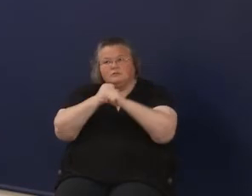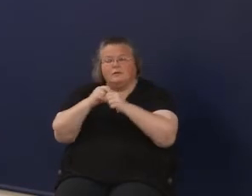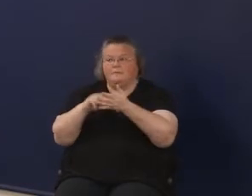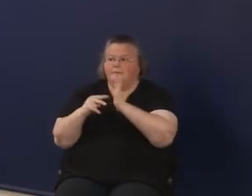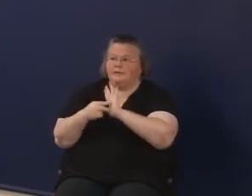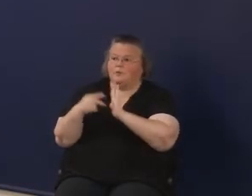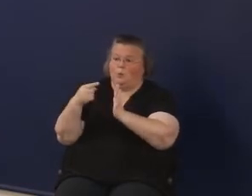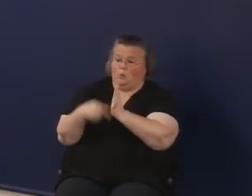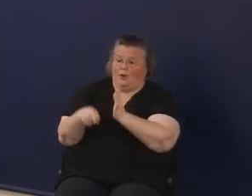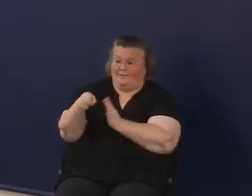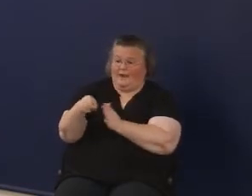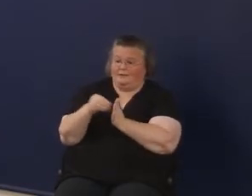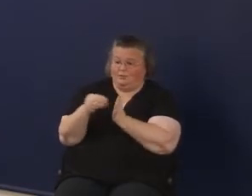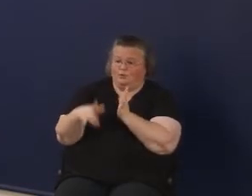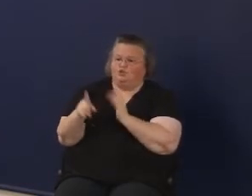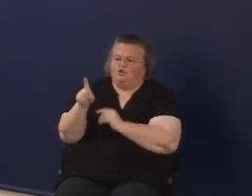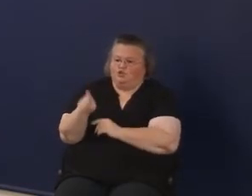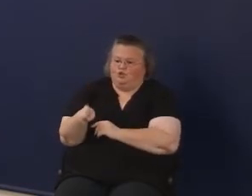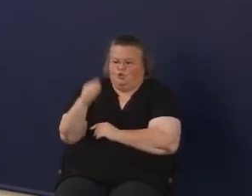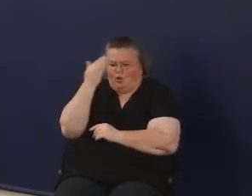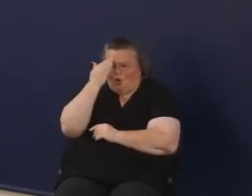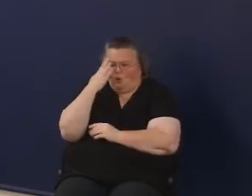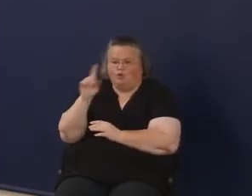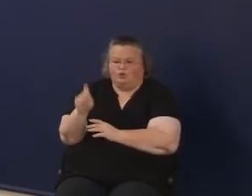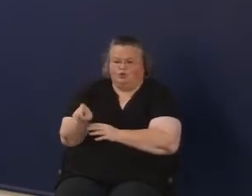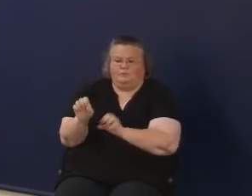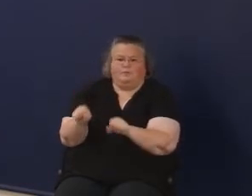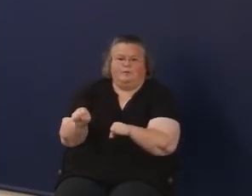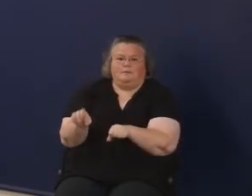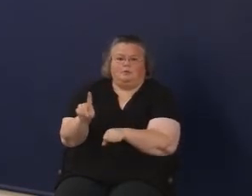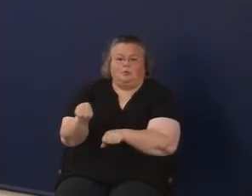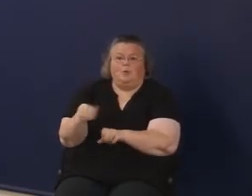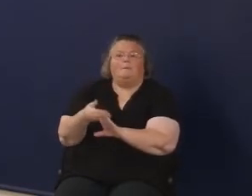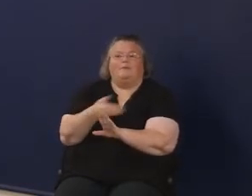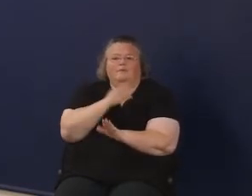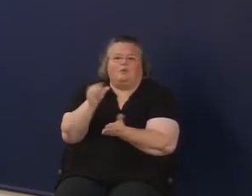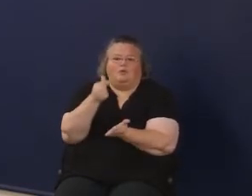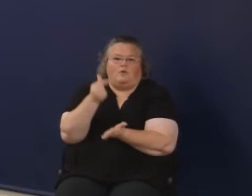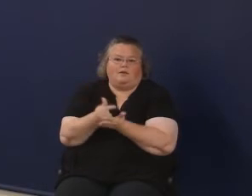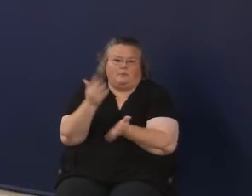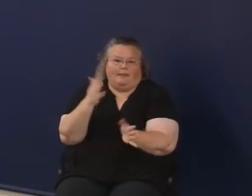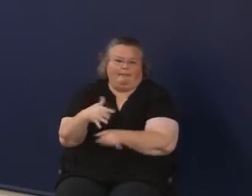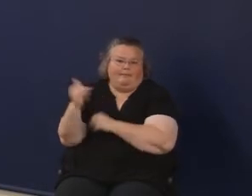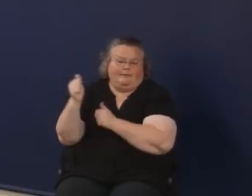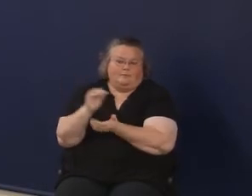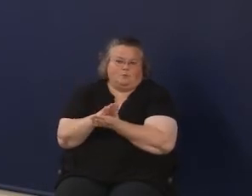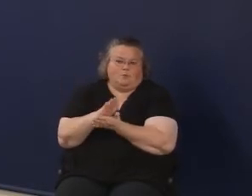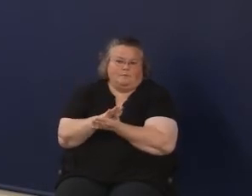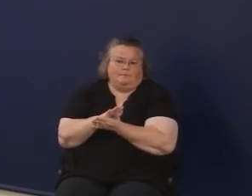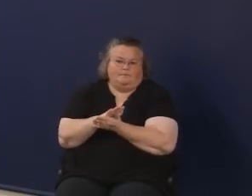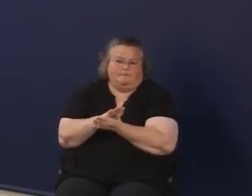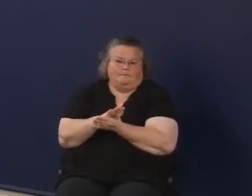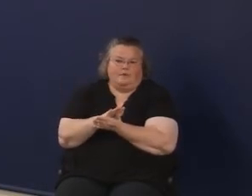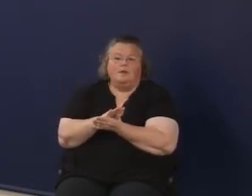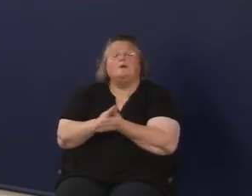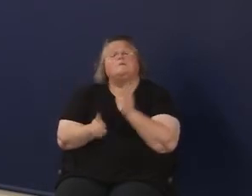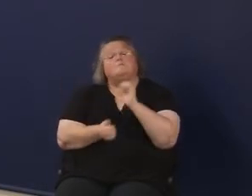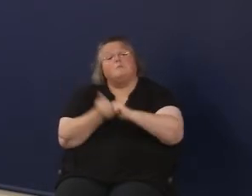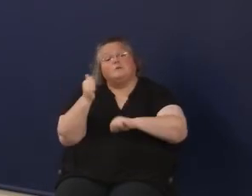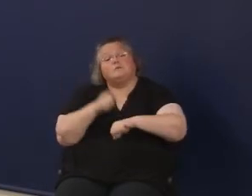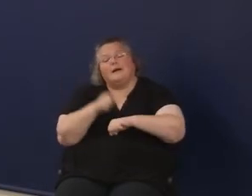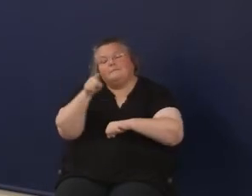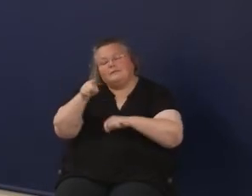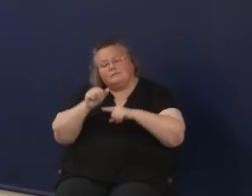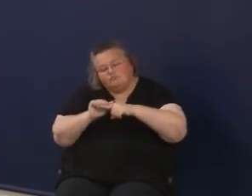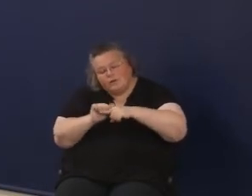before he or she graduates from the school. So a lot of this historically has been framed at a school at a district level,